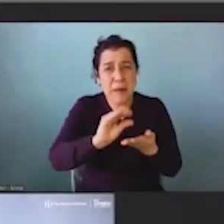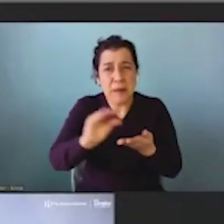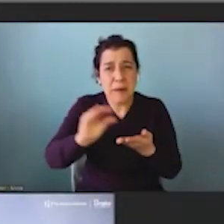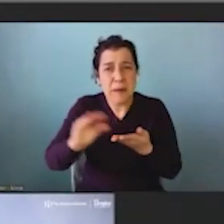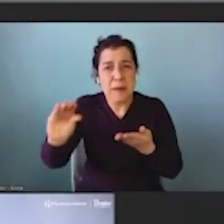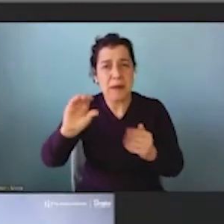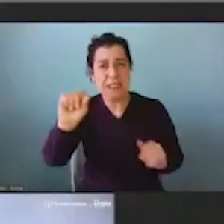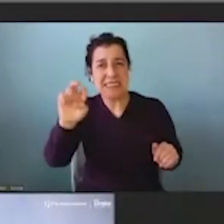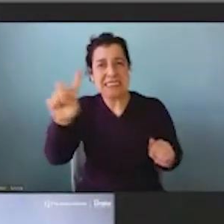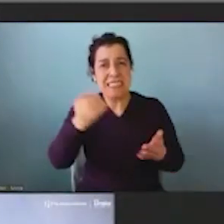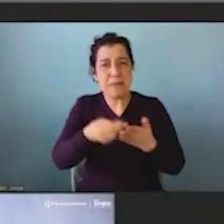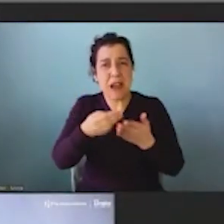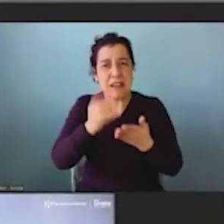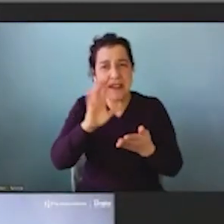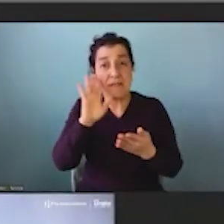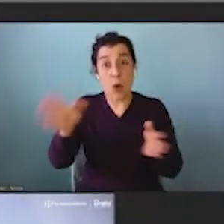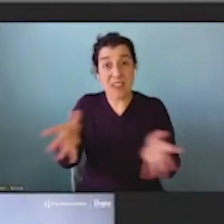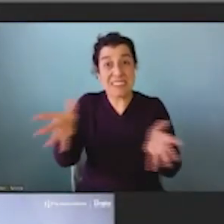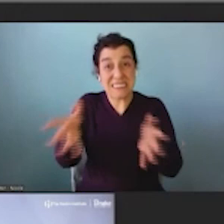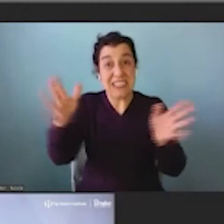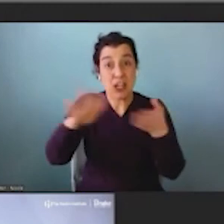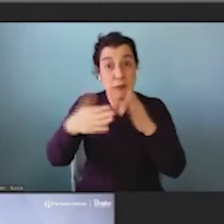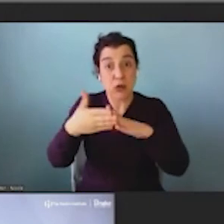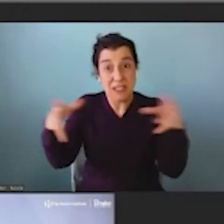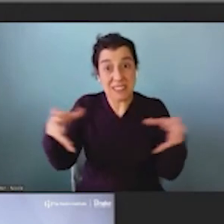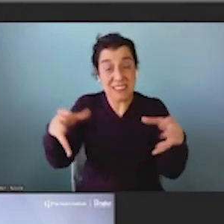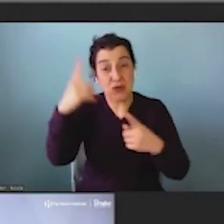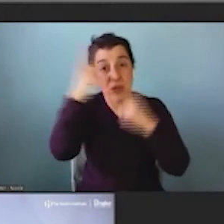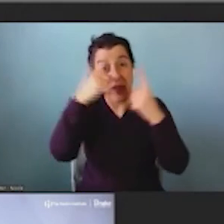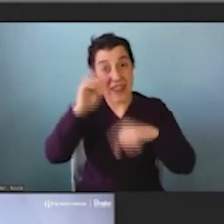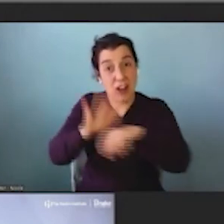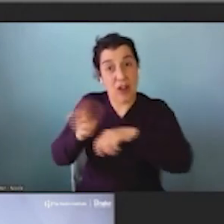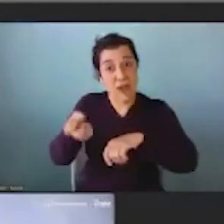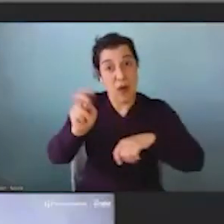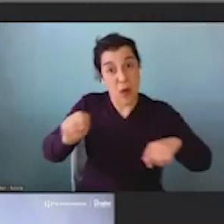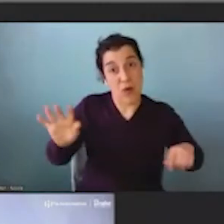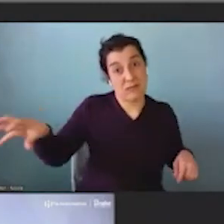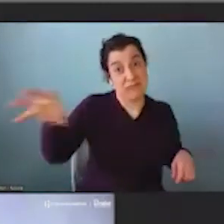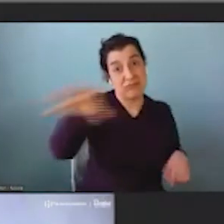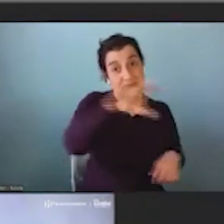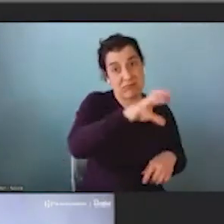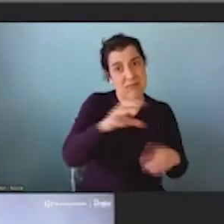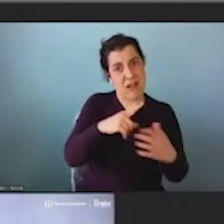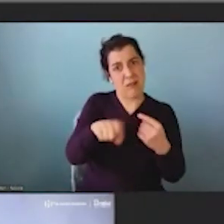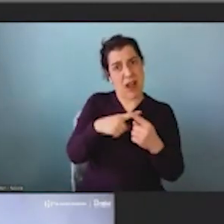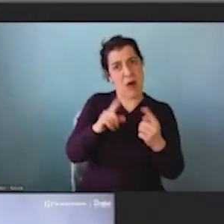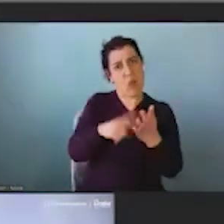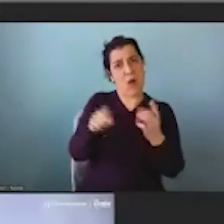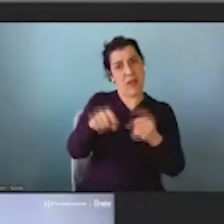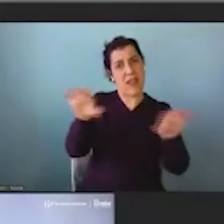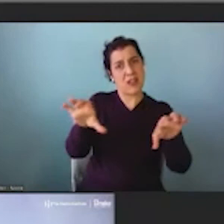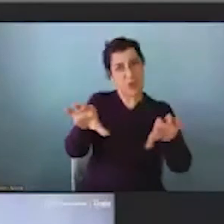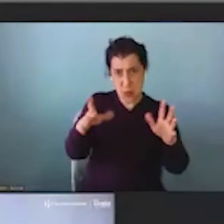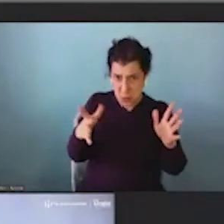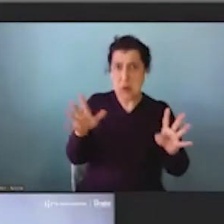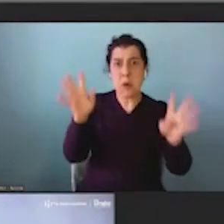money to get communities together to think on their own about what they could do, you get